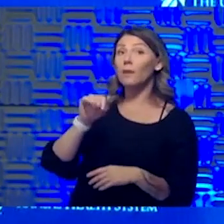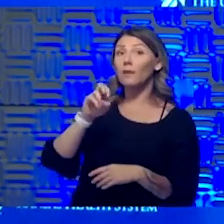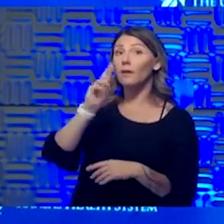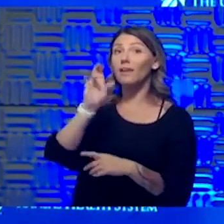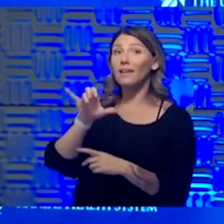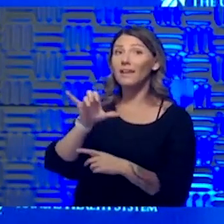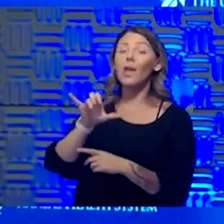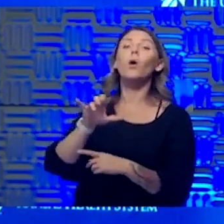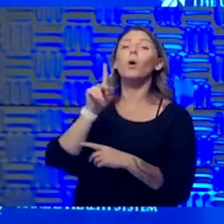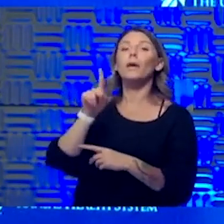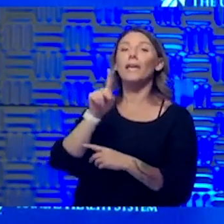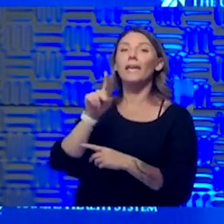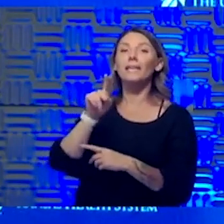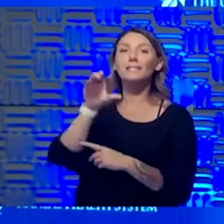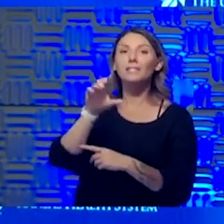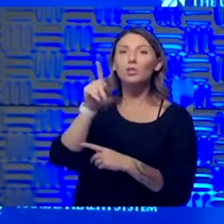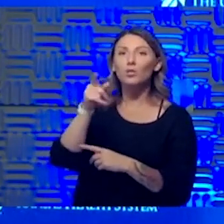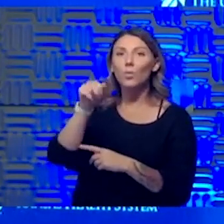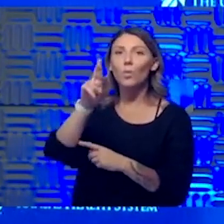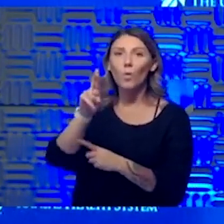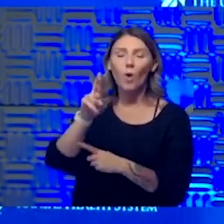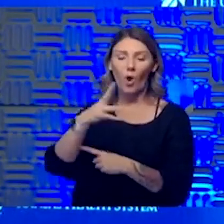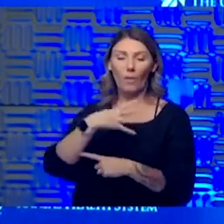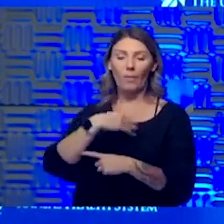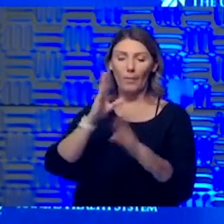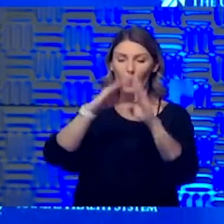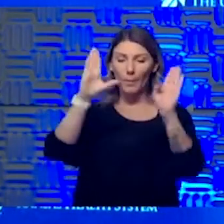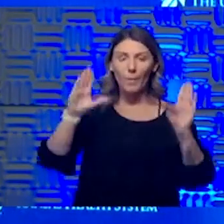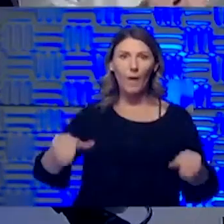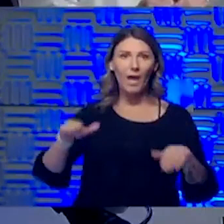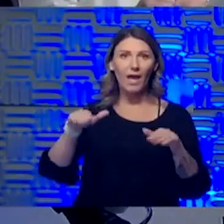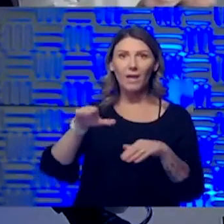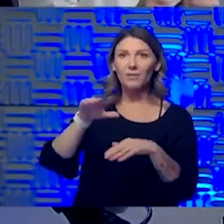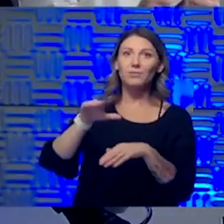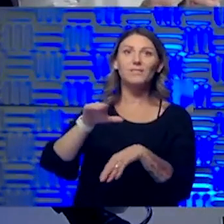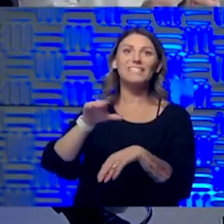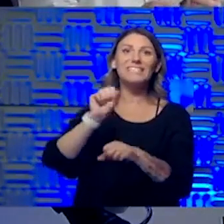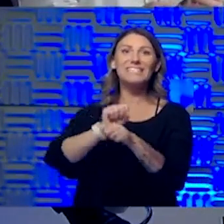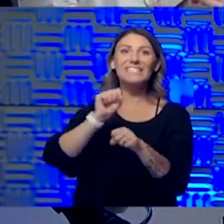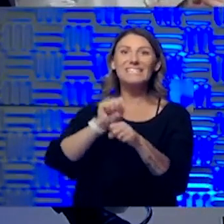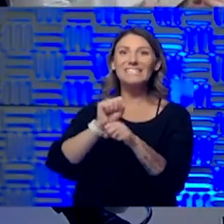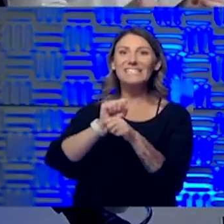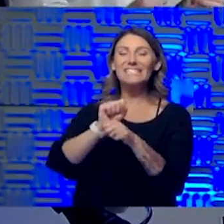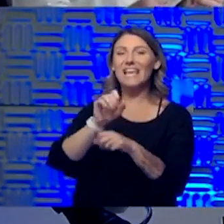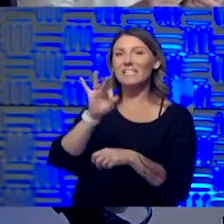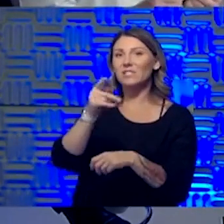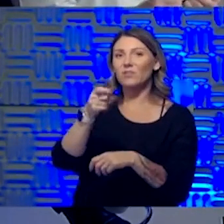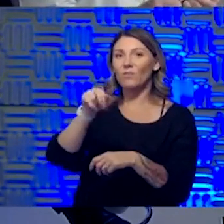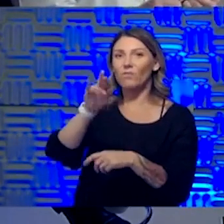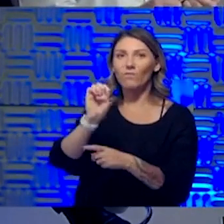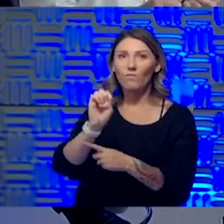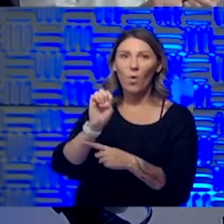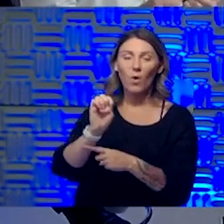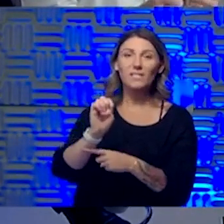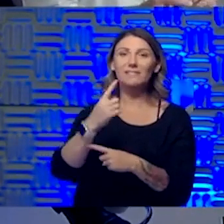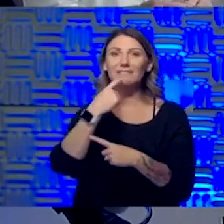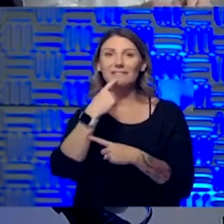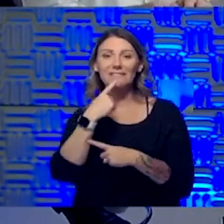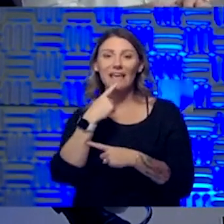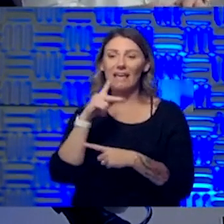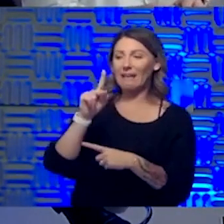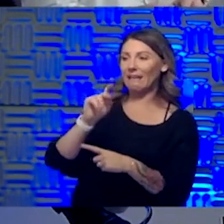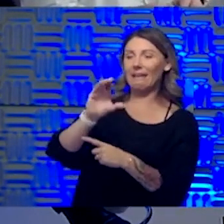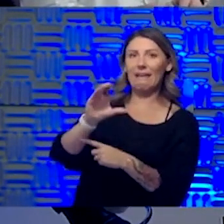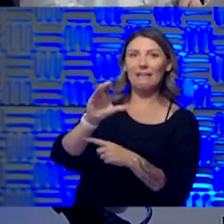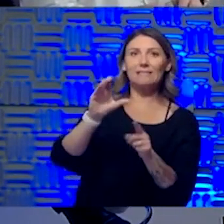reporting that the White House Task Force has named Kansas City a national COVID-19 hotspot. They are pointing to the outbreaks